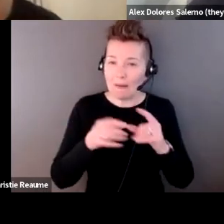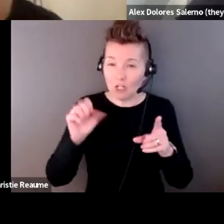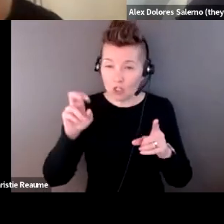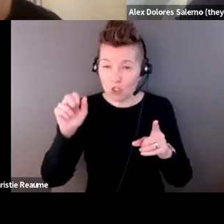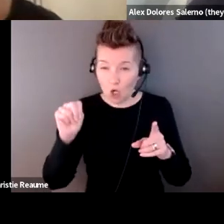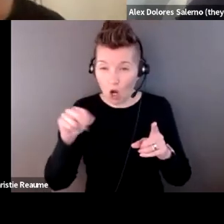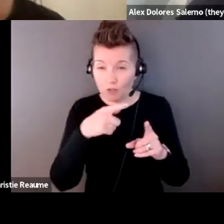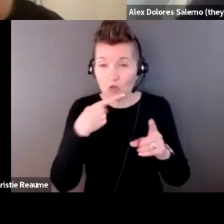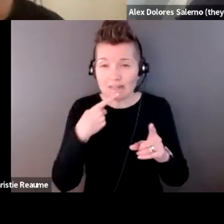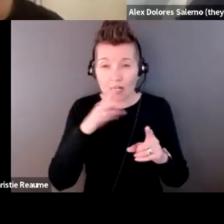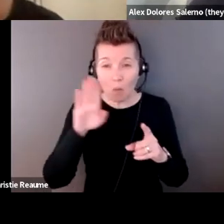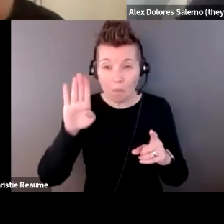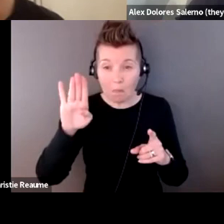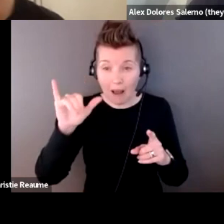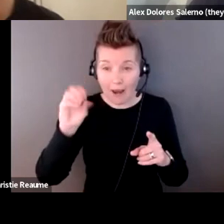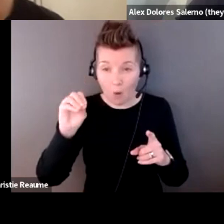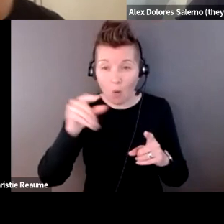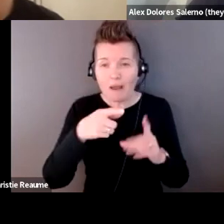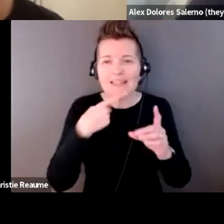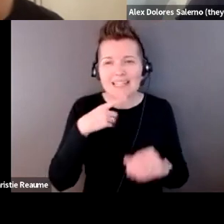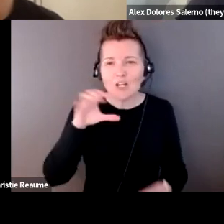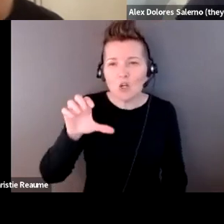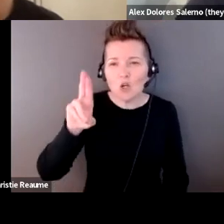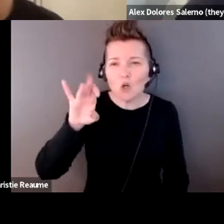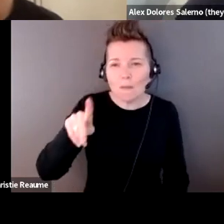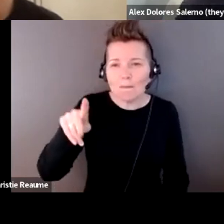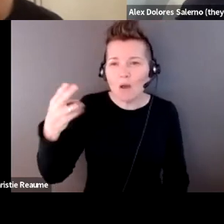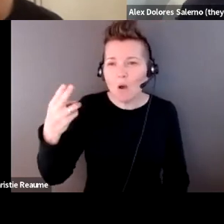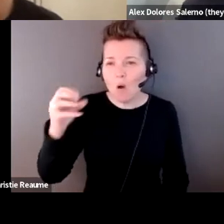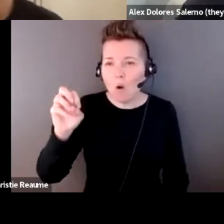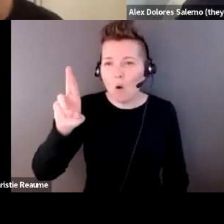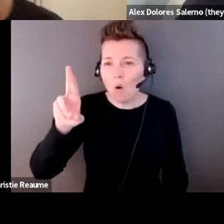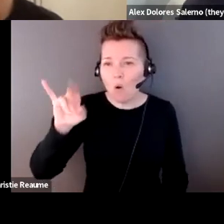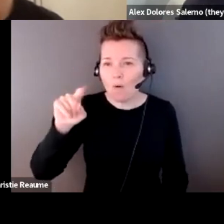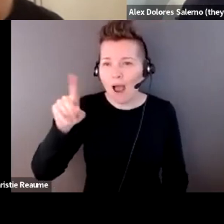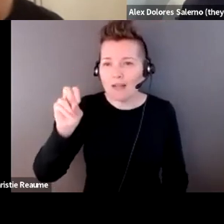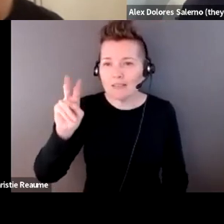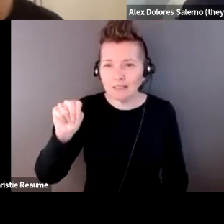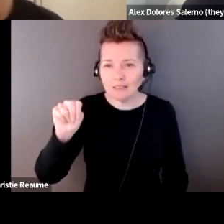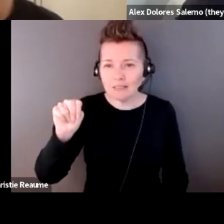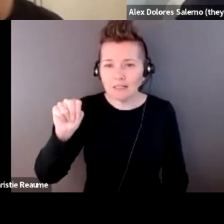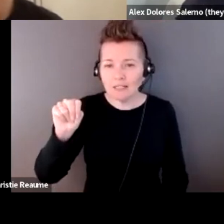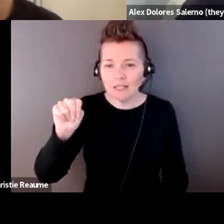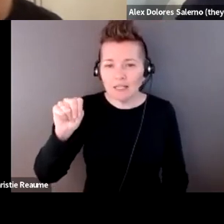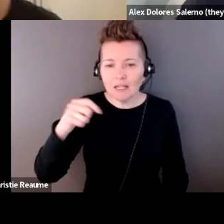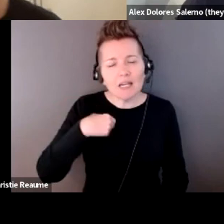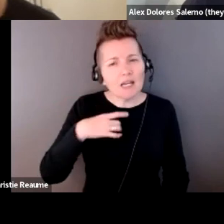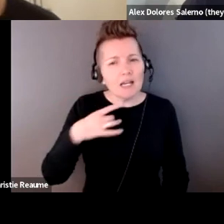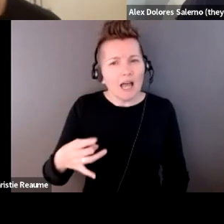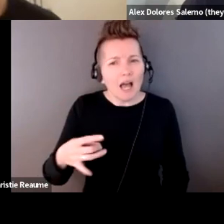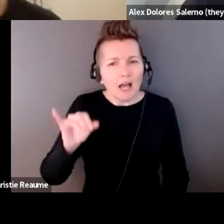and I feel like that for me has to do with, um, the question on opacity and the private. And, um,